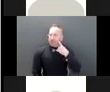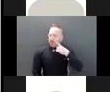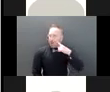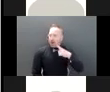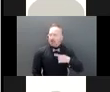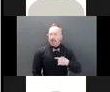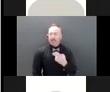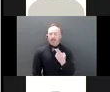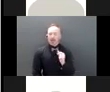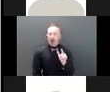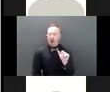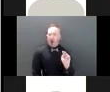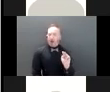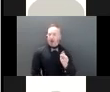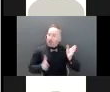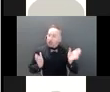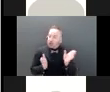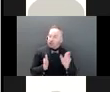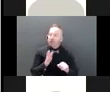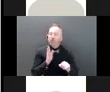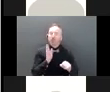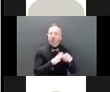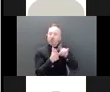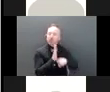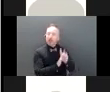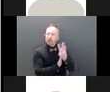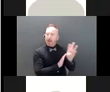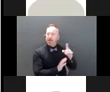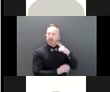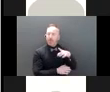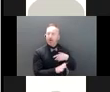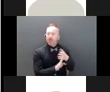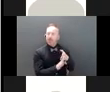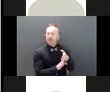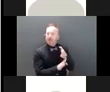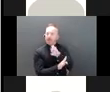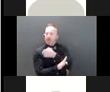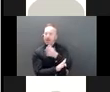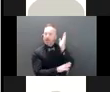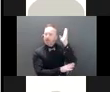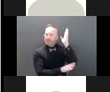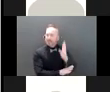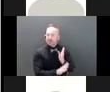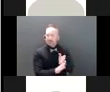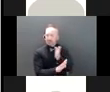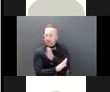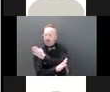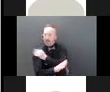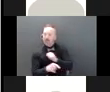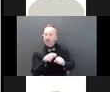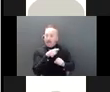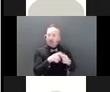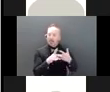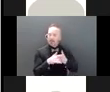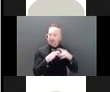some of those presentations because they will do investigations when there is a significant risk to an individual.